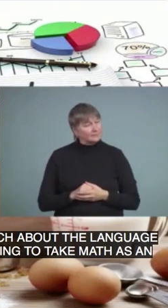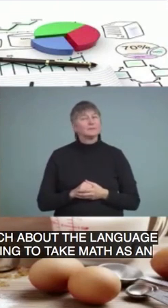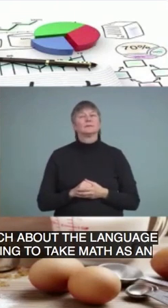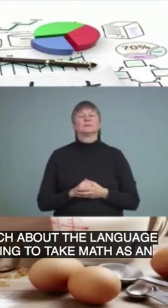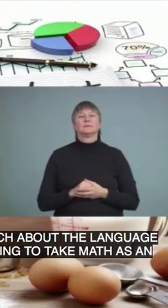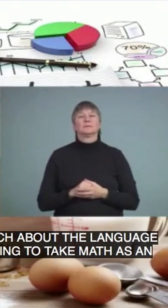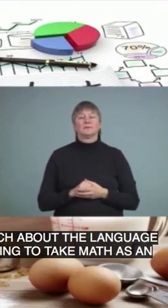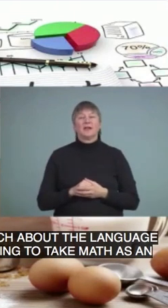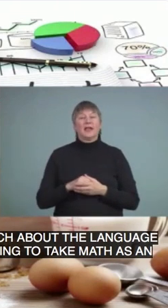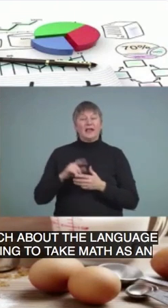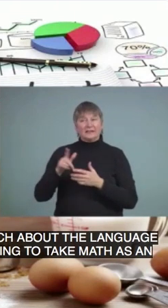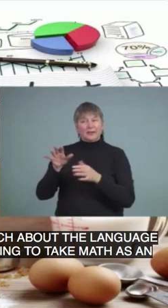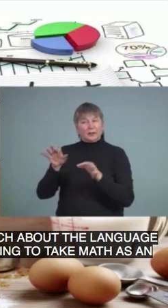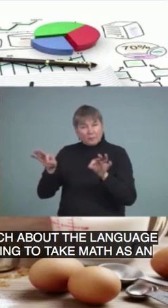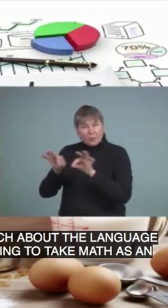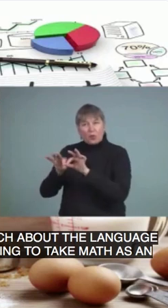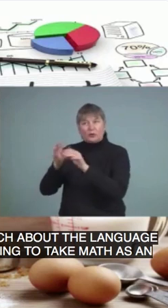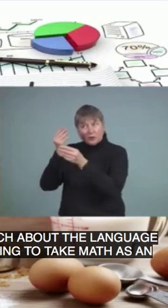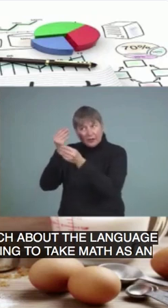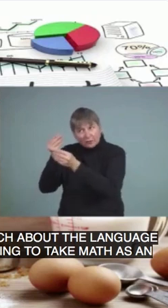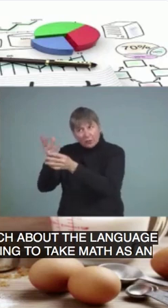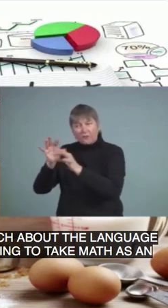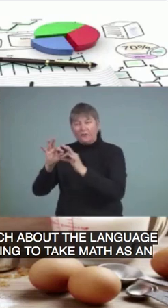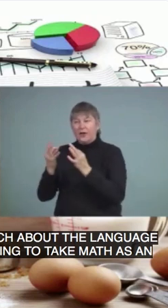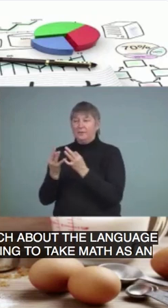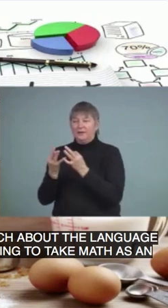families know to really support that